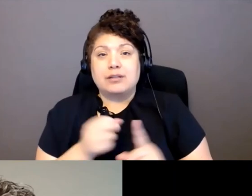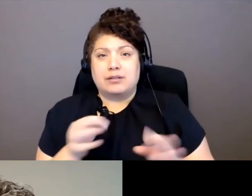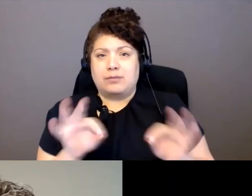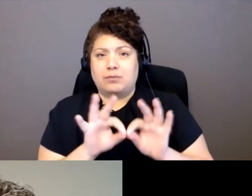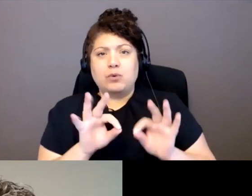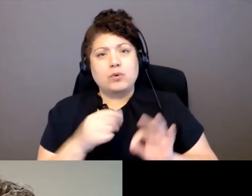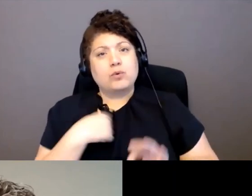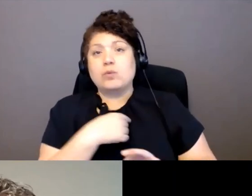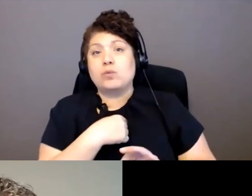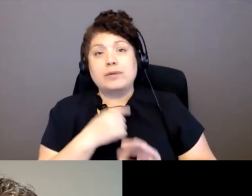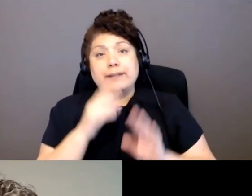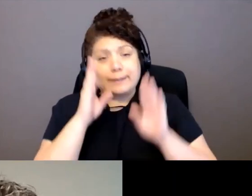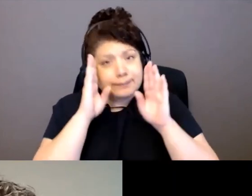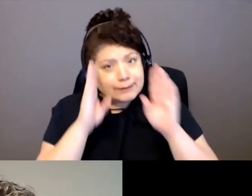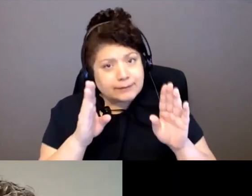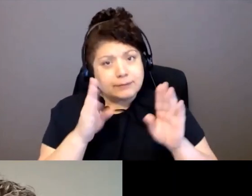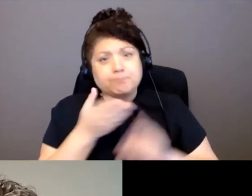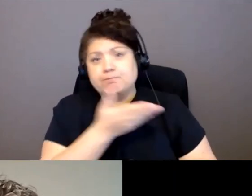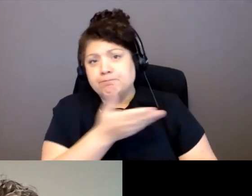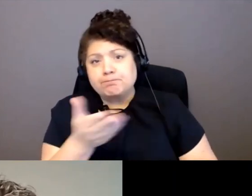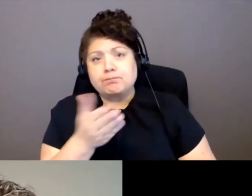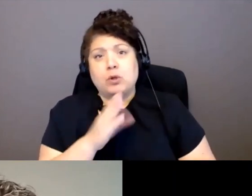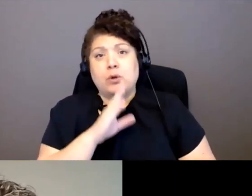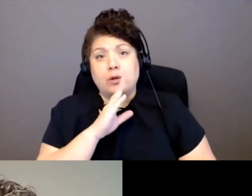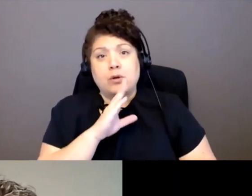elders. They are very wise.